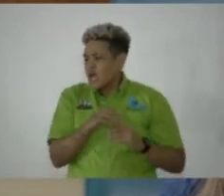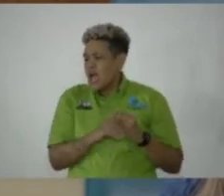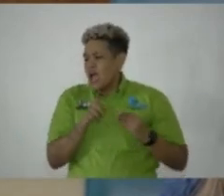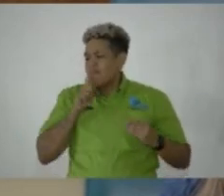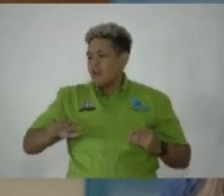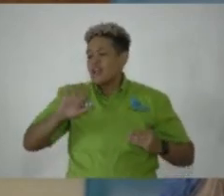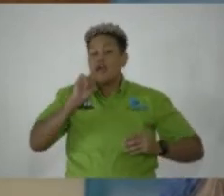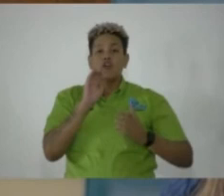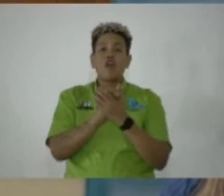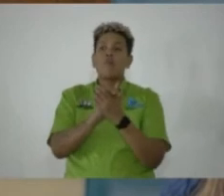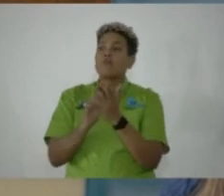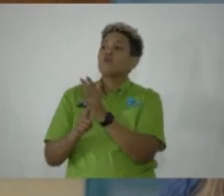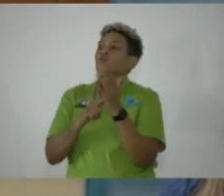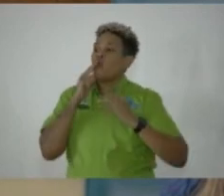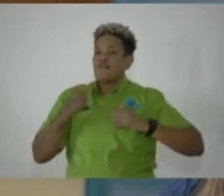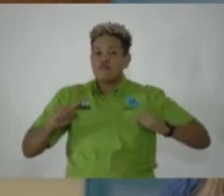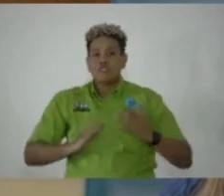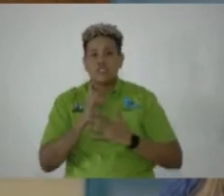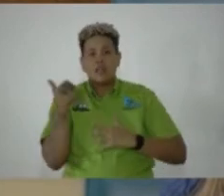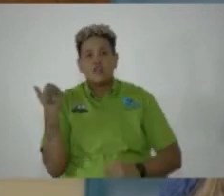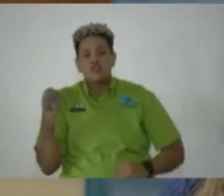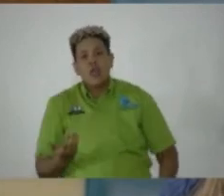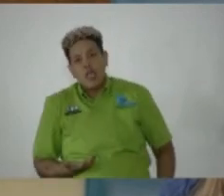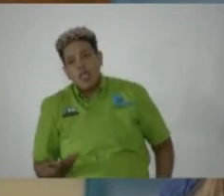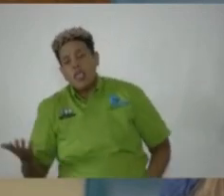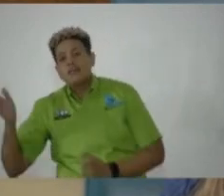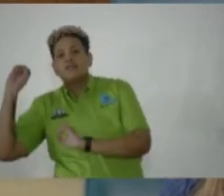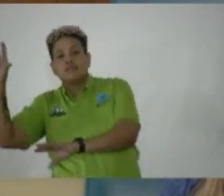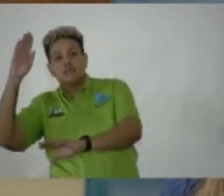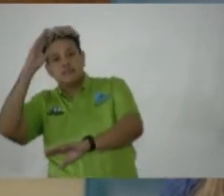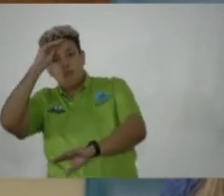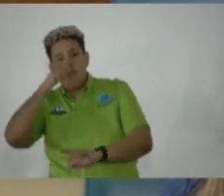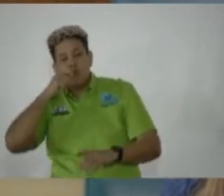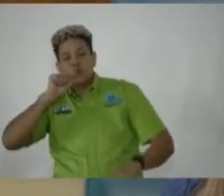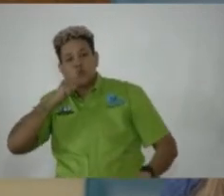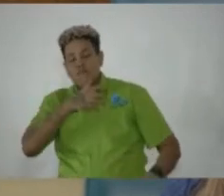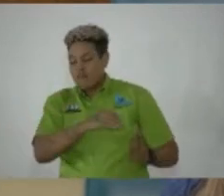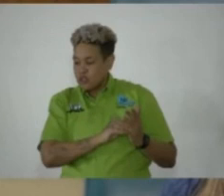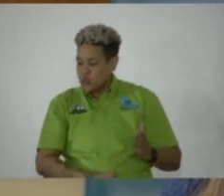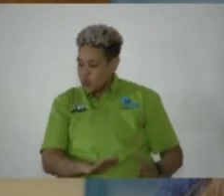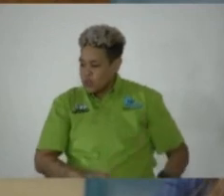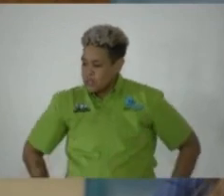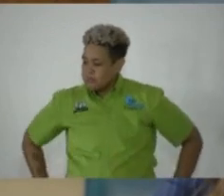their commendable display of resilience and strength in the face of the suffering of a fellow student.